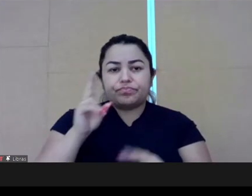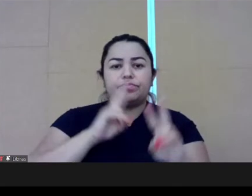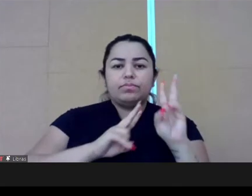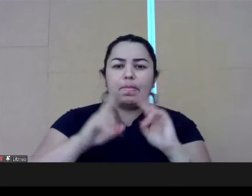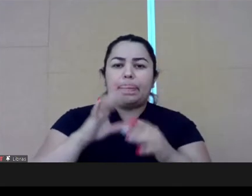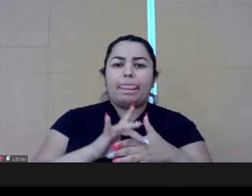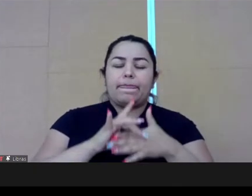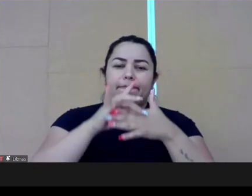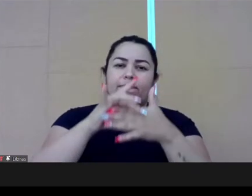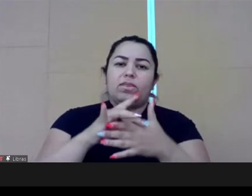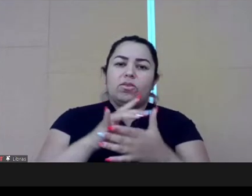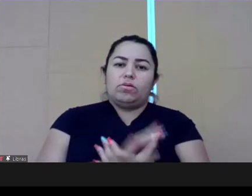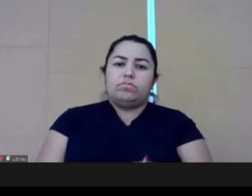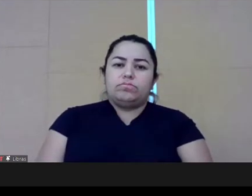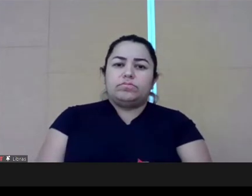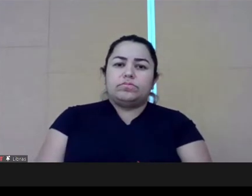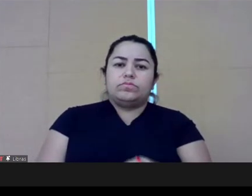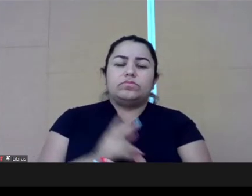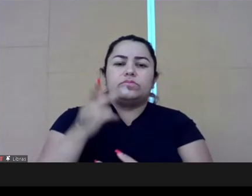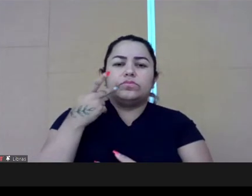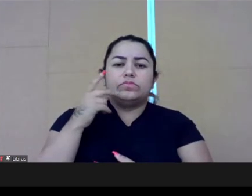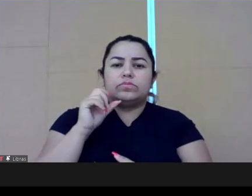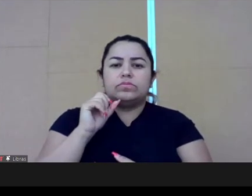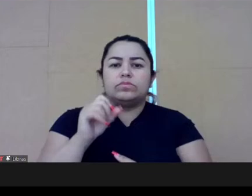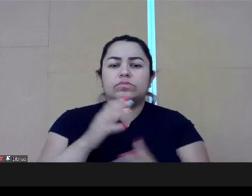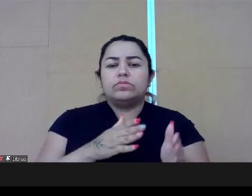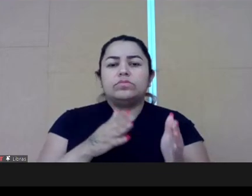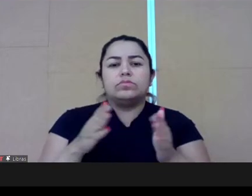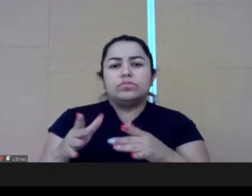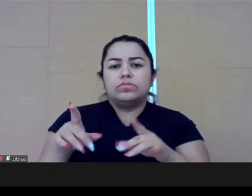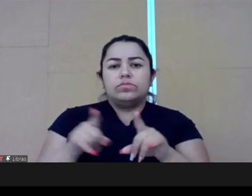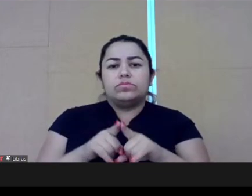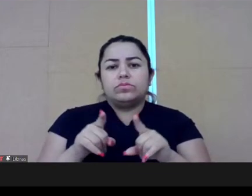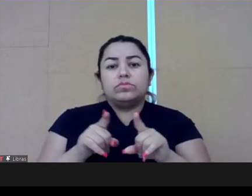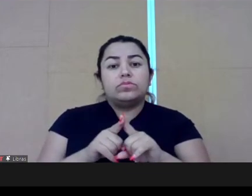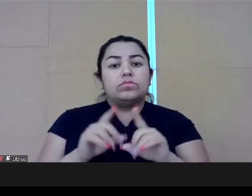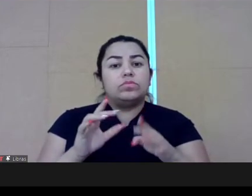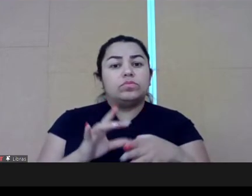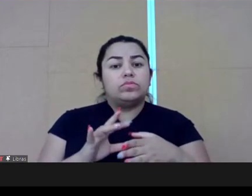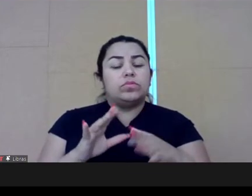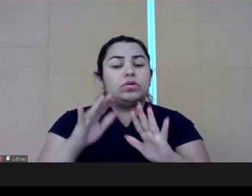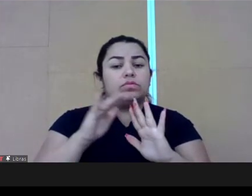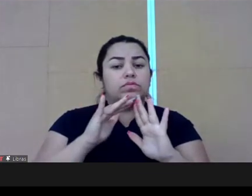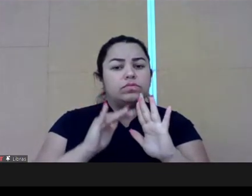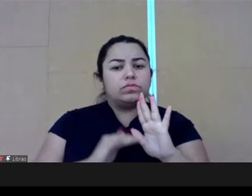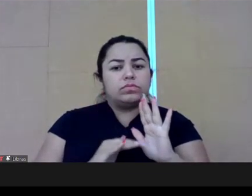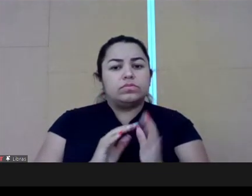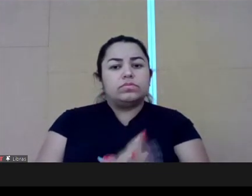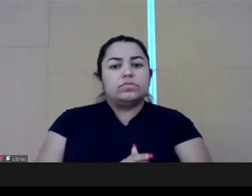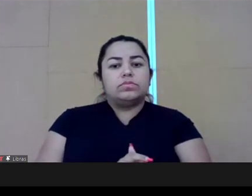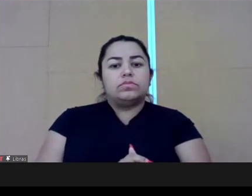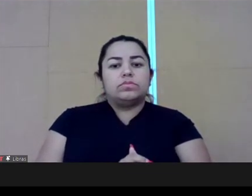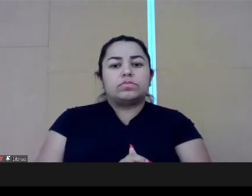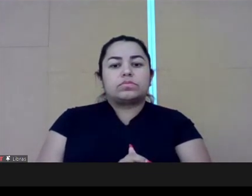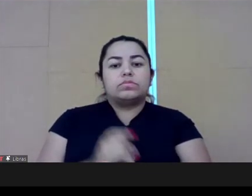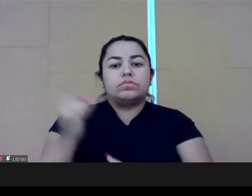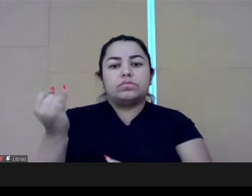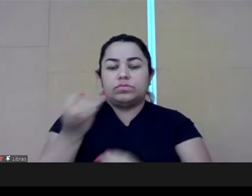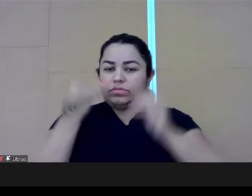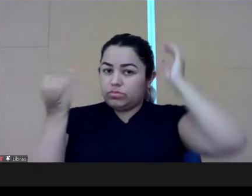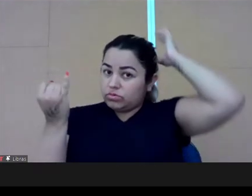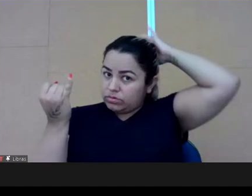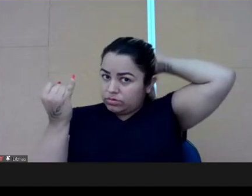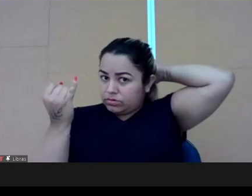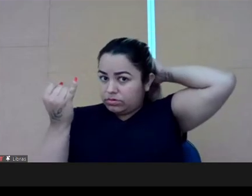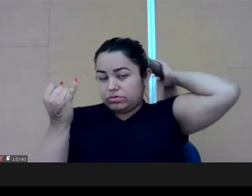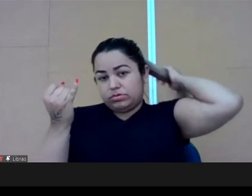ministry program. They have several program processes and it's a very good partner